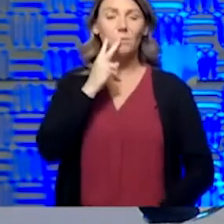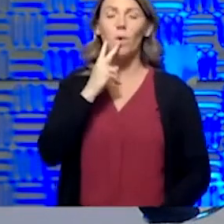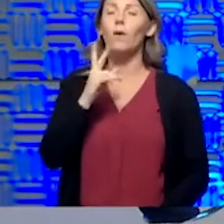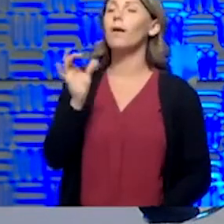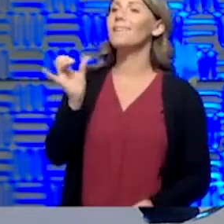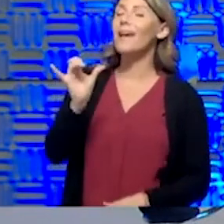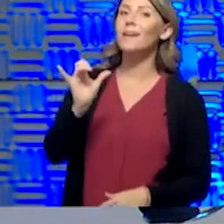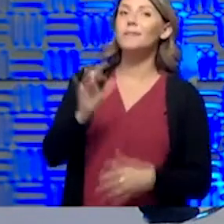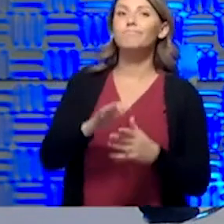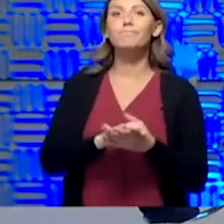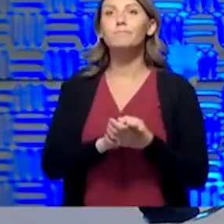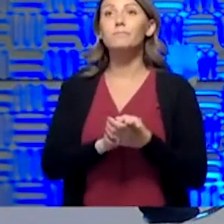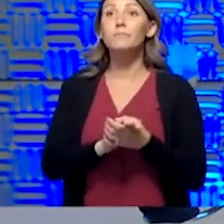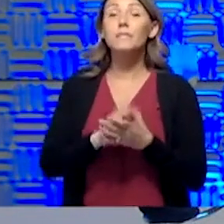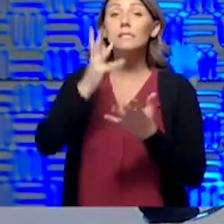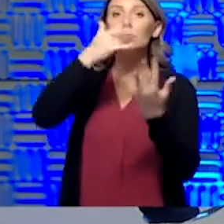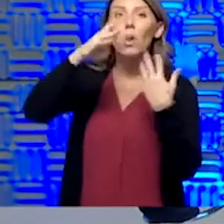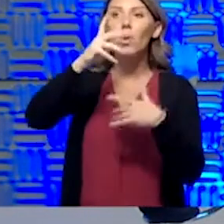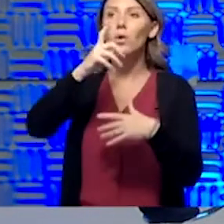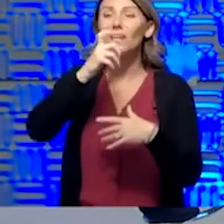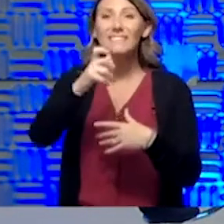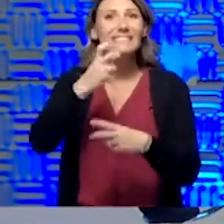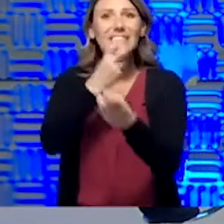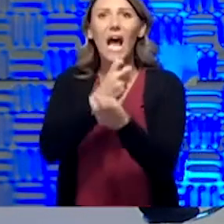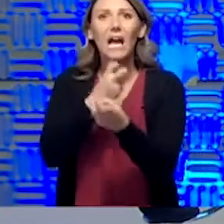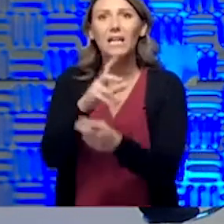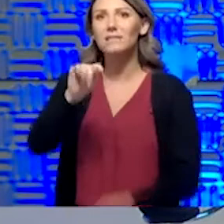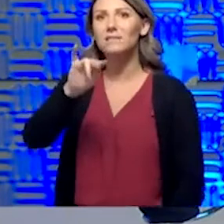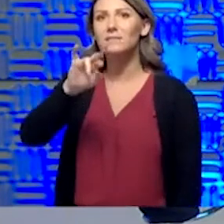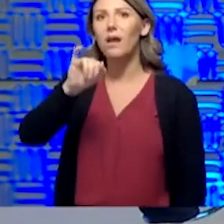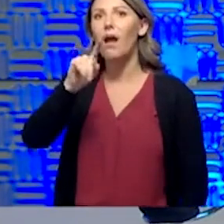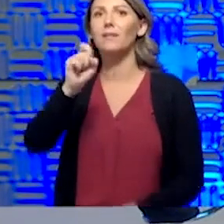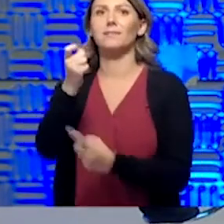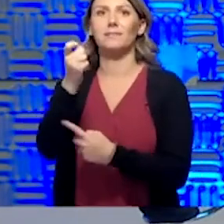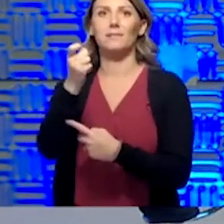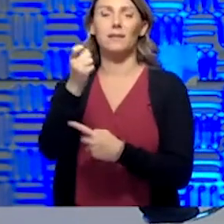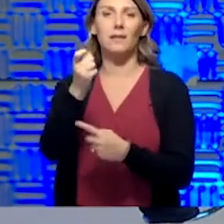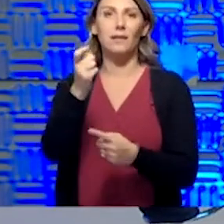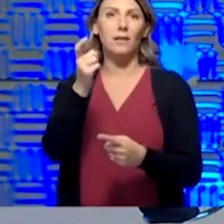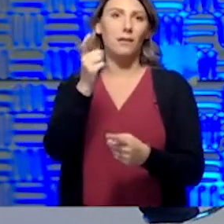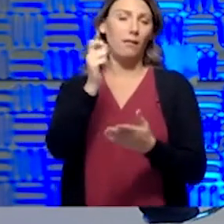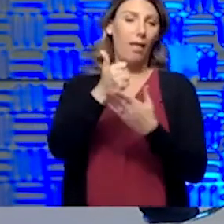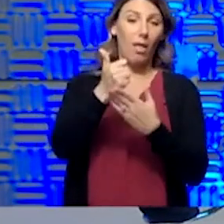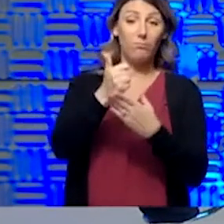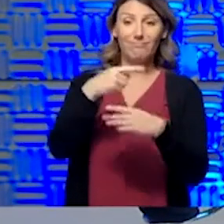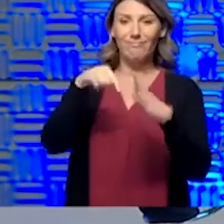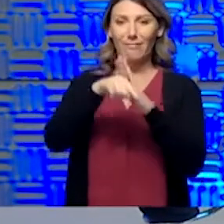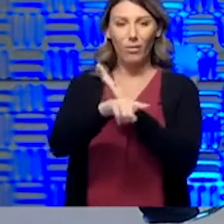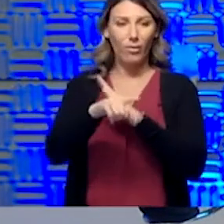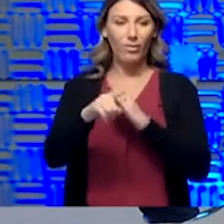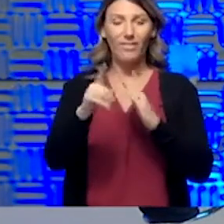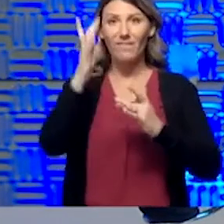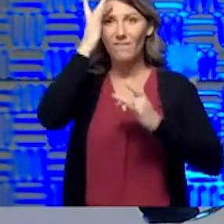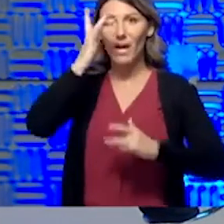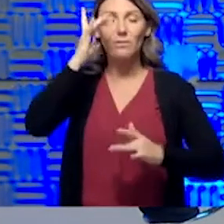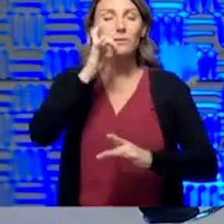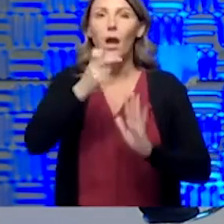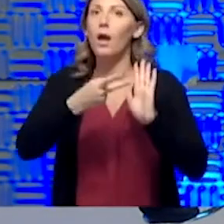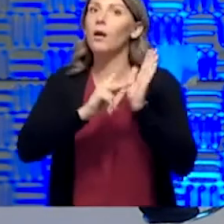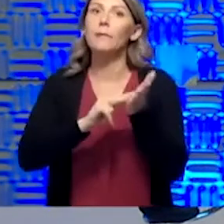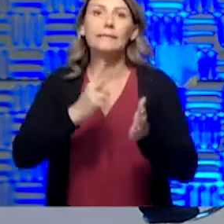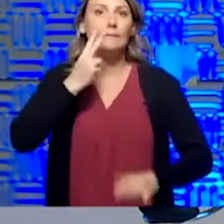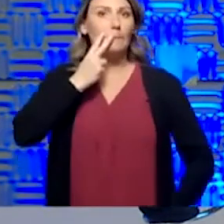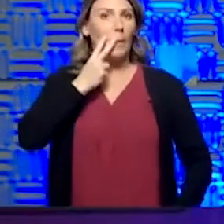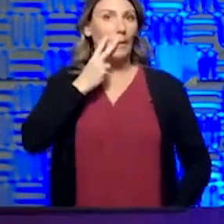and this is not an advertisement for smoking, they are toxic, and so they'll probably help kill the virus. That doesn't mean that smoking is a good idea to kill the virus, quite the